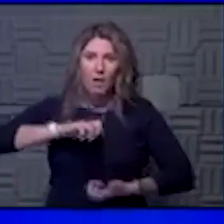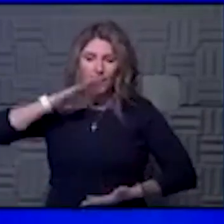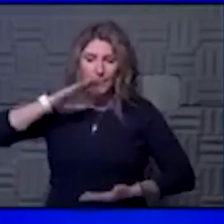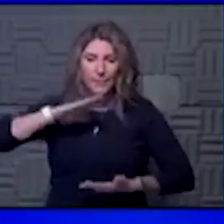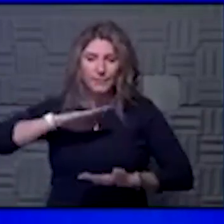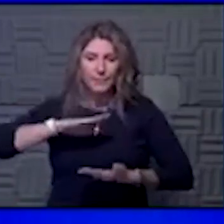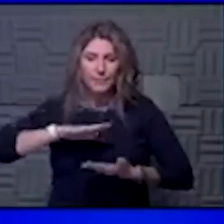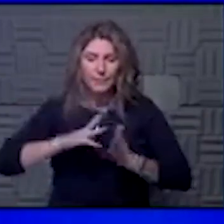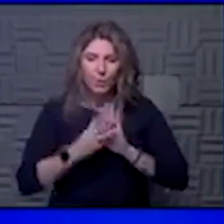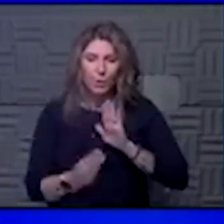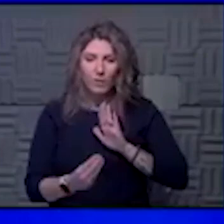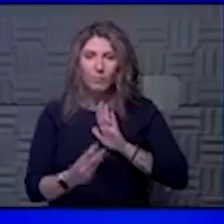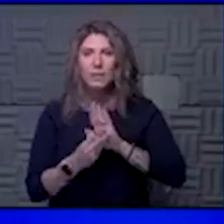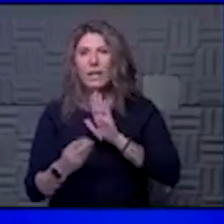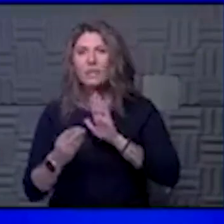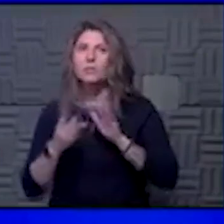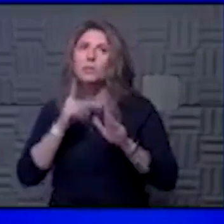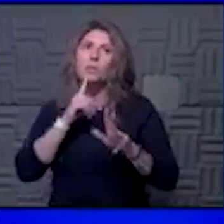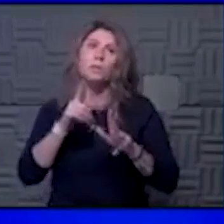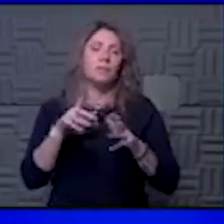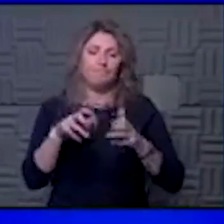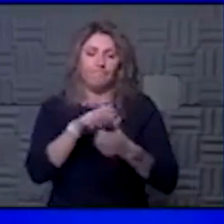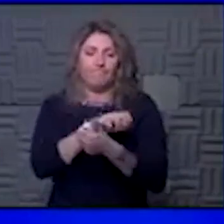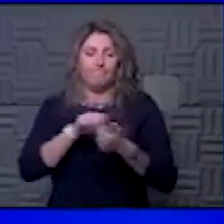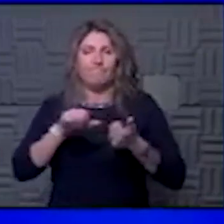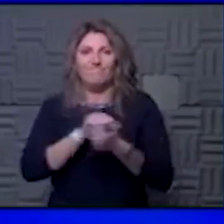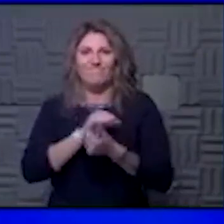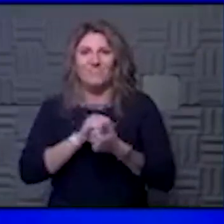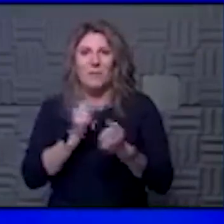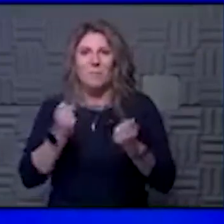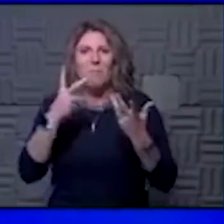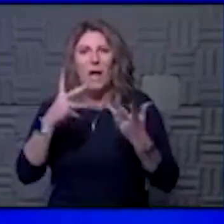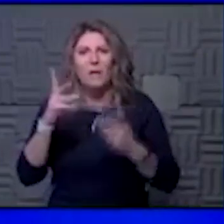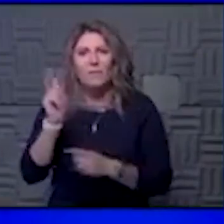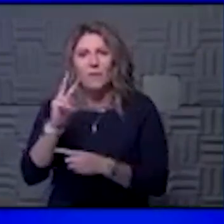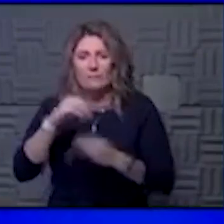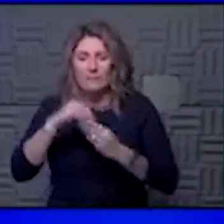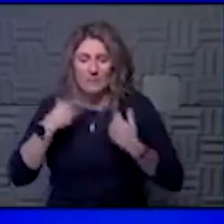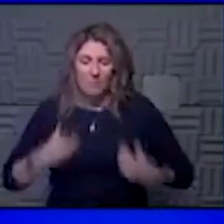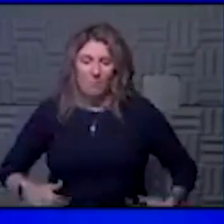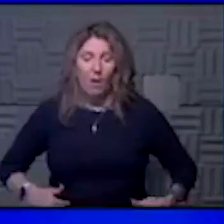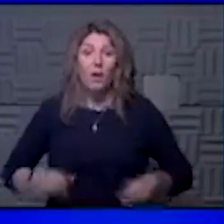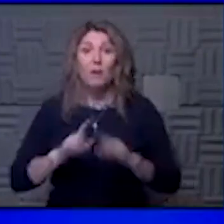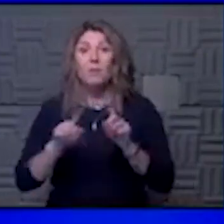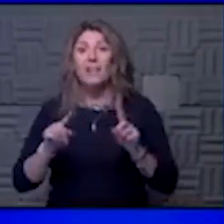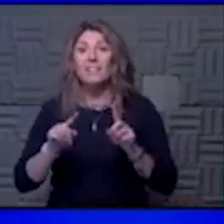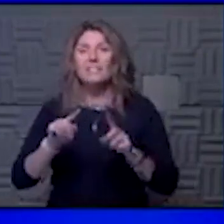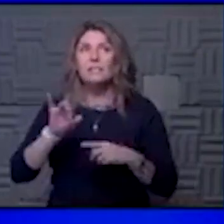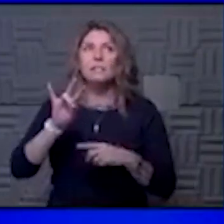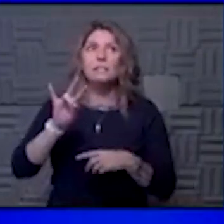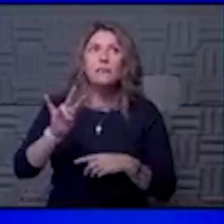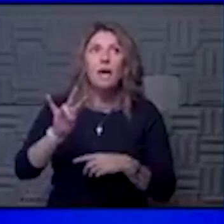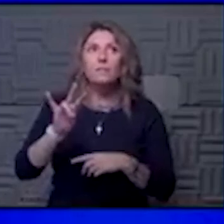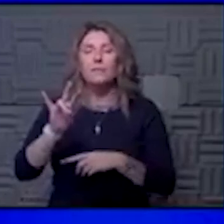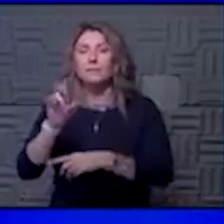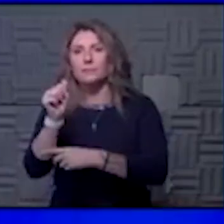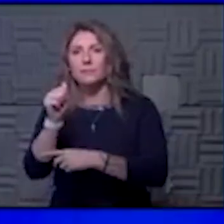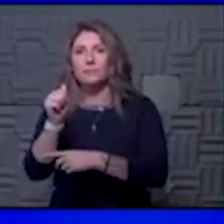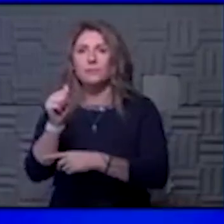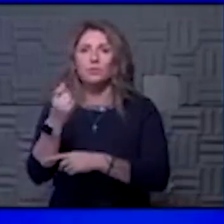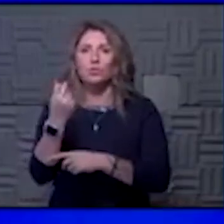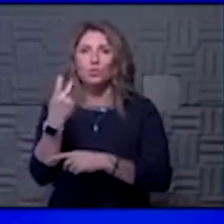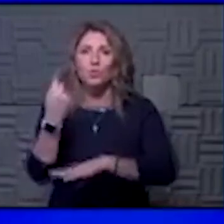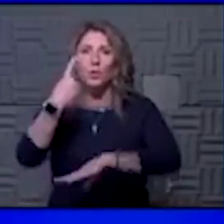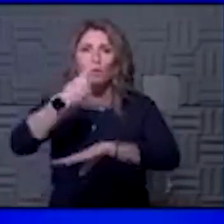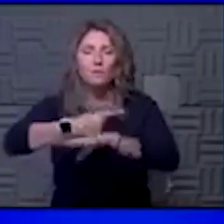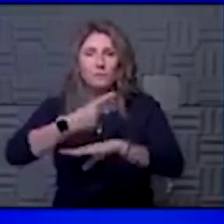really kills or lessens the amount of virus in your body. But then it's that 7, 10, 12 day mark where you have